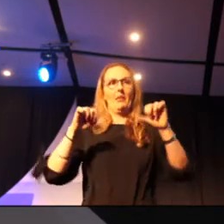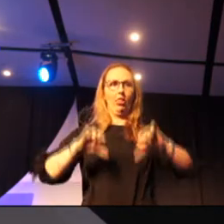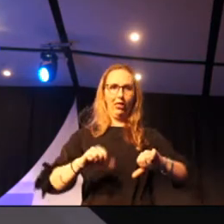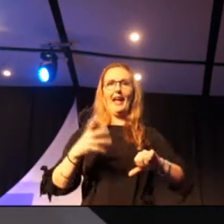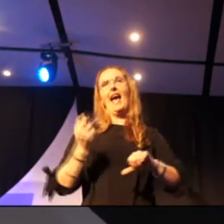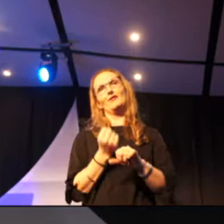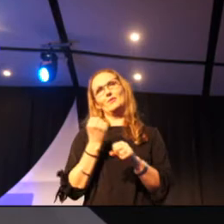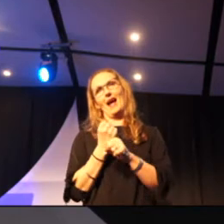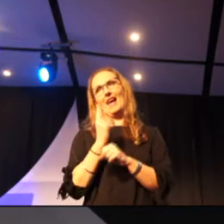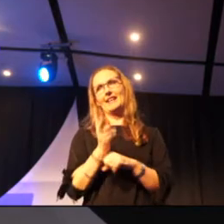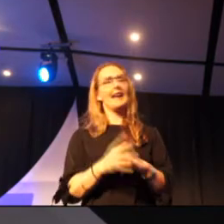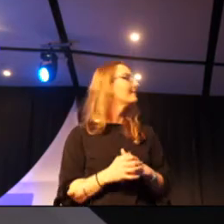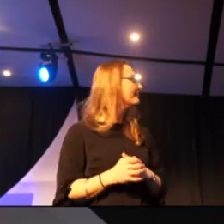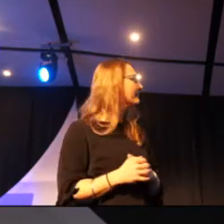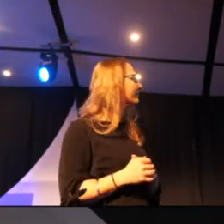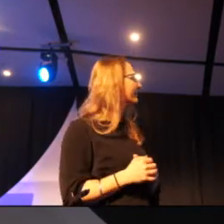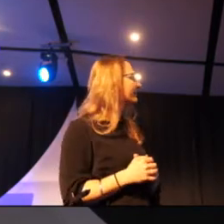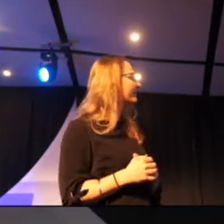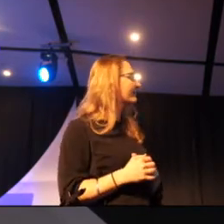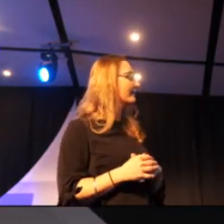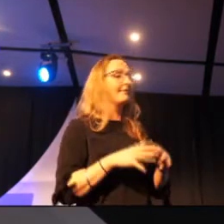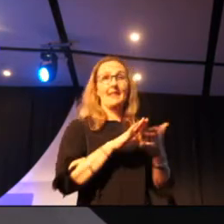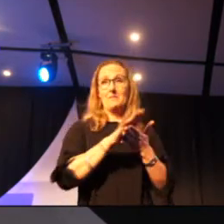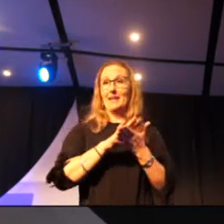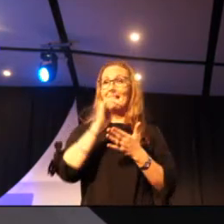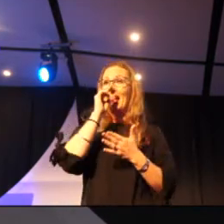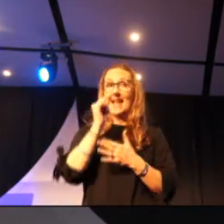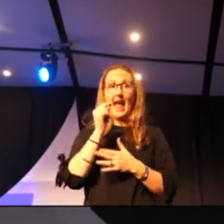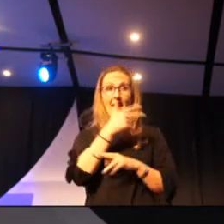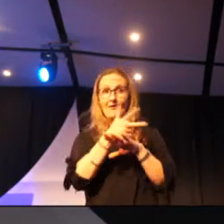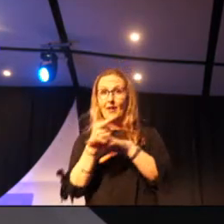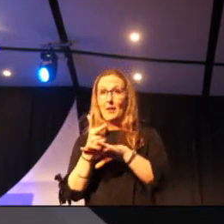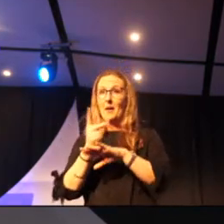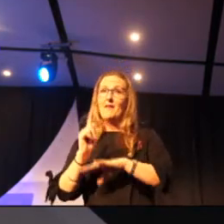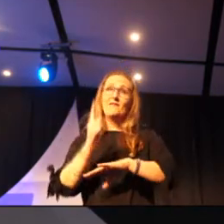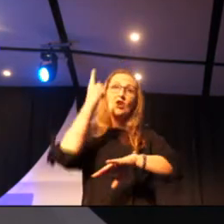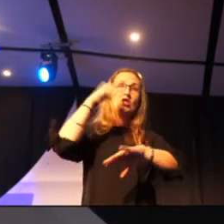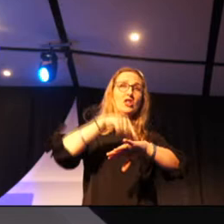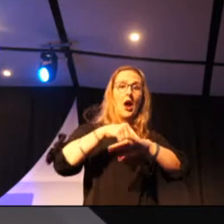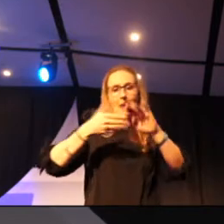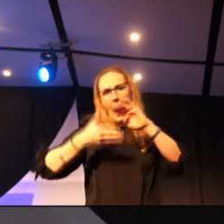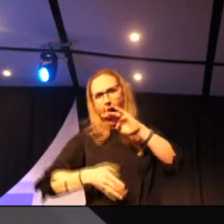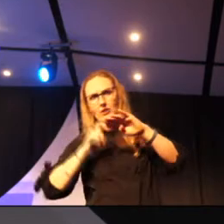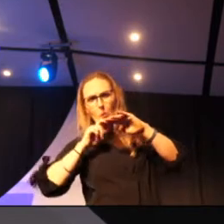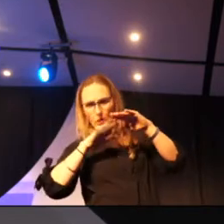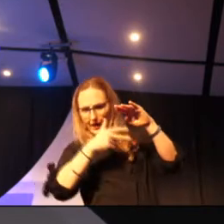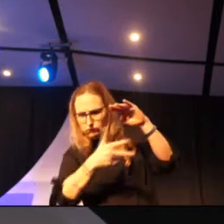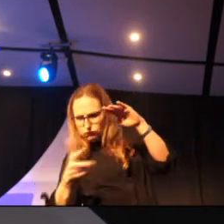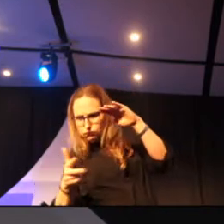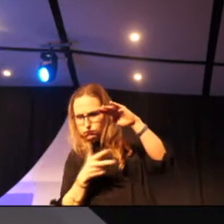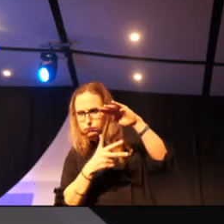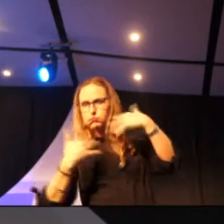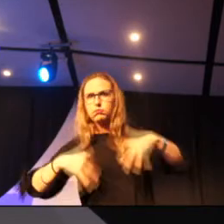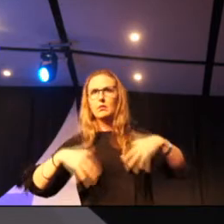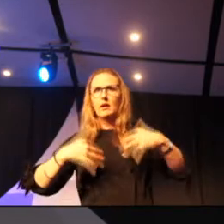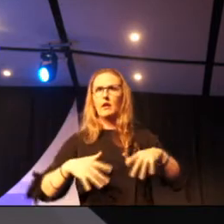But what it did mean is we could capture world-first underwater sequences, and topside sequences